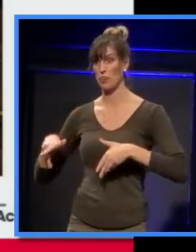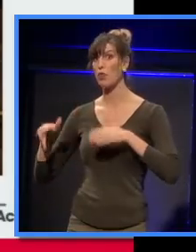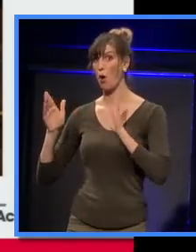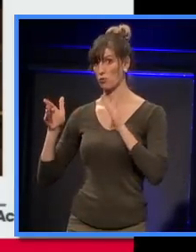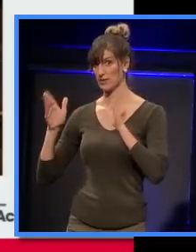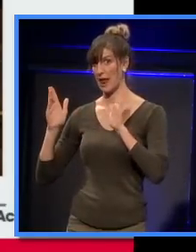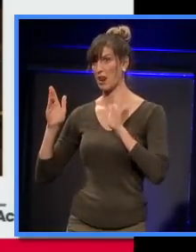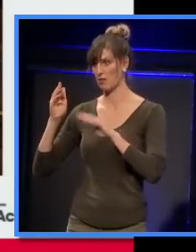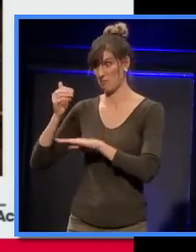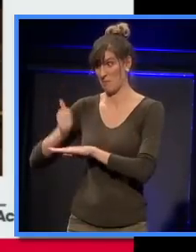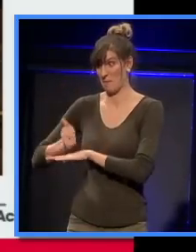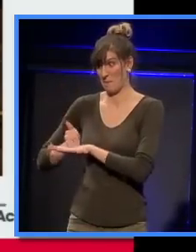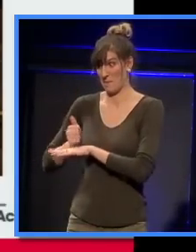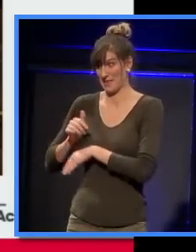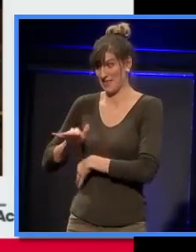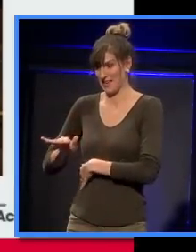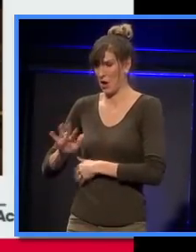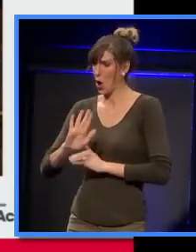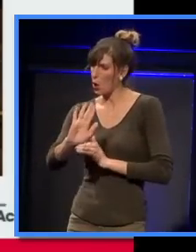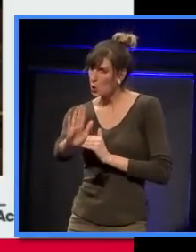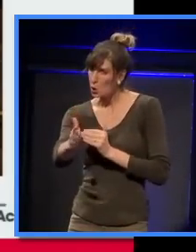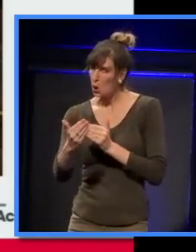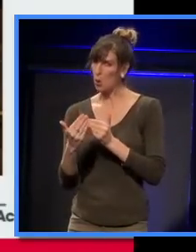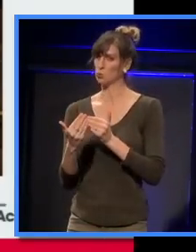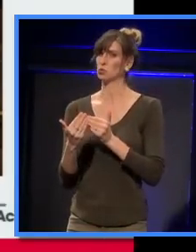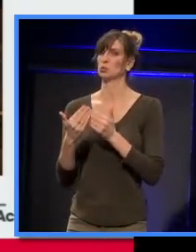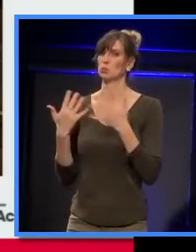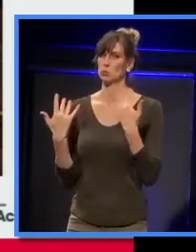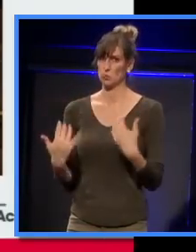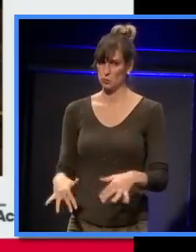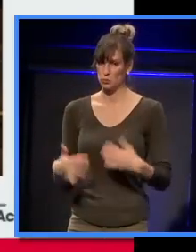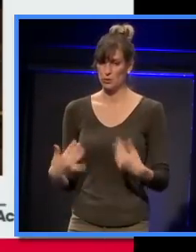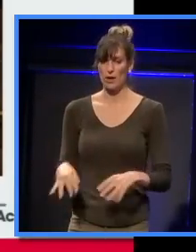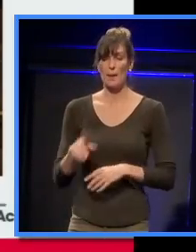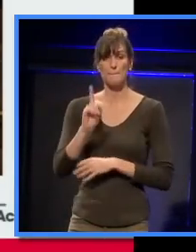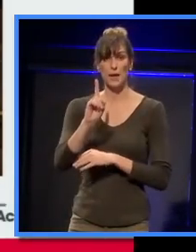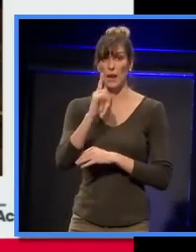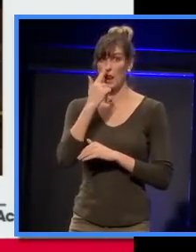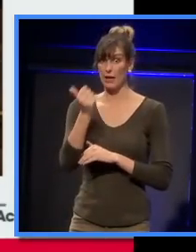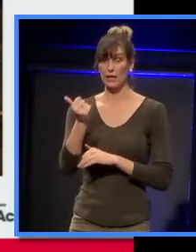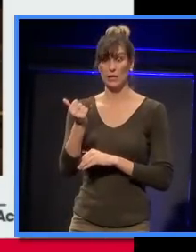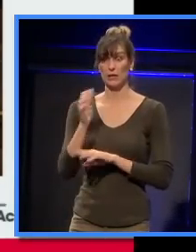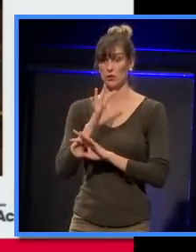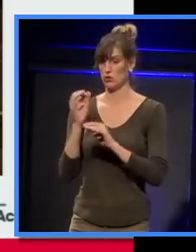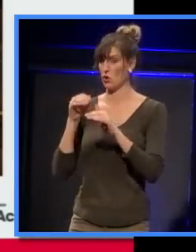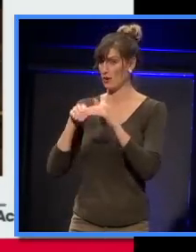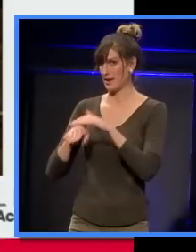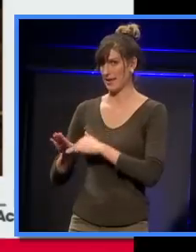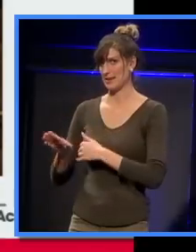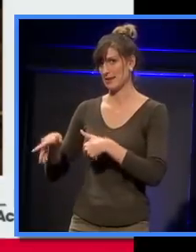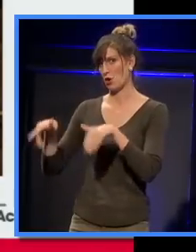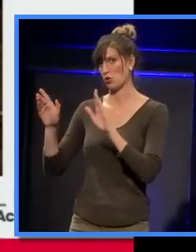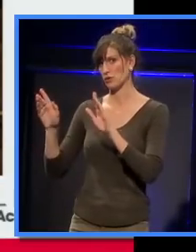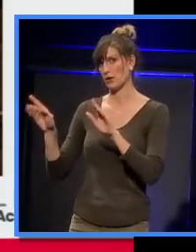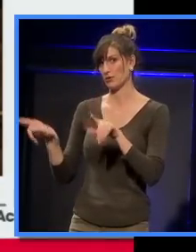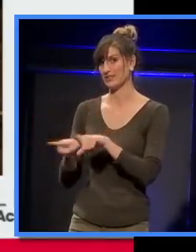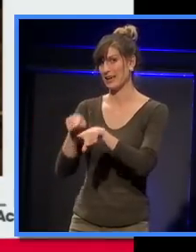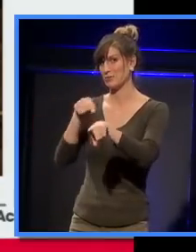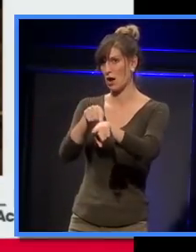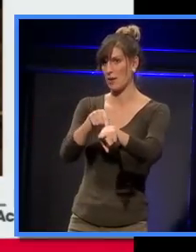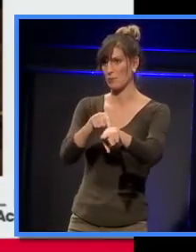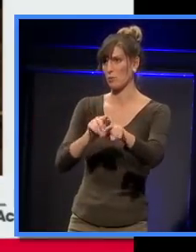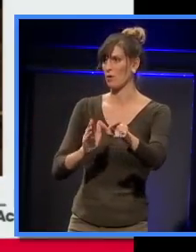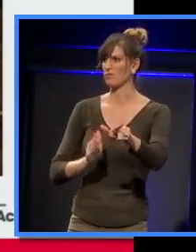that we were based in, and we luckily weren't in the hotel at the time. We were 700 metres up the road